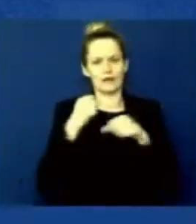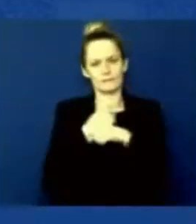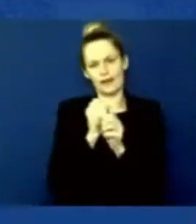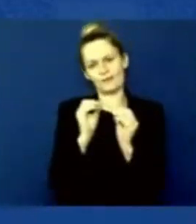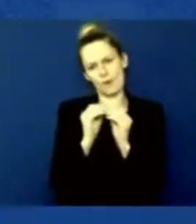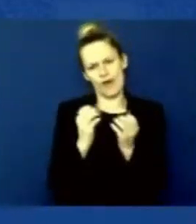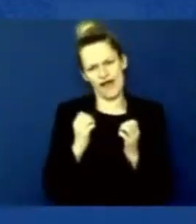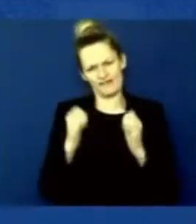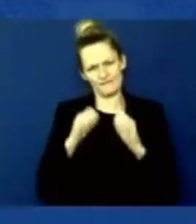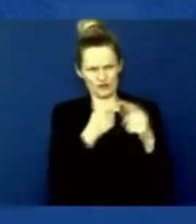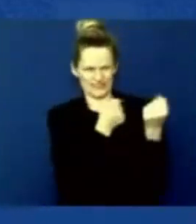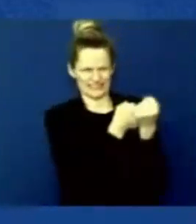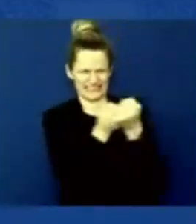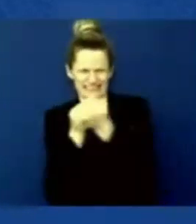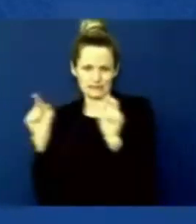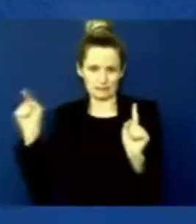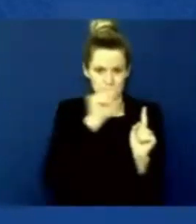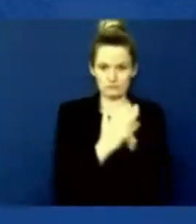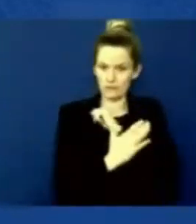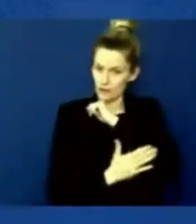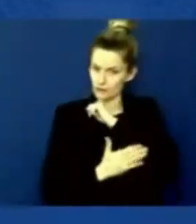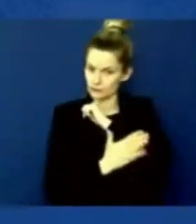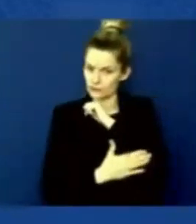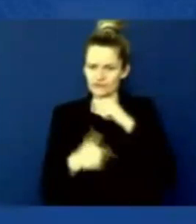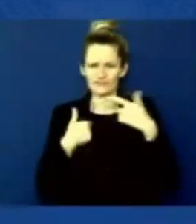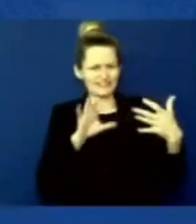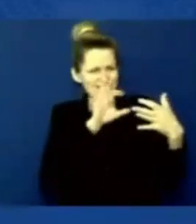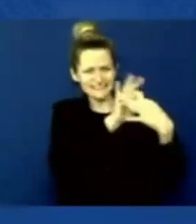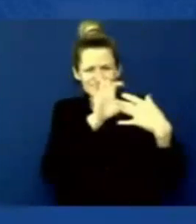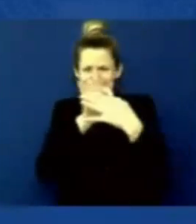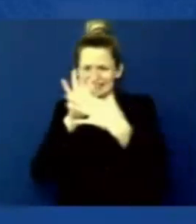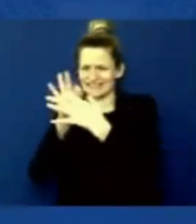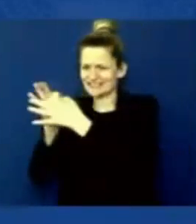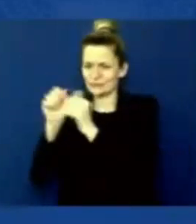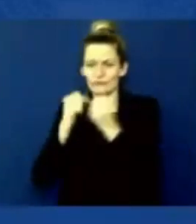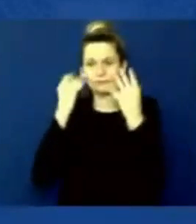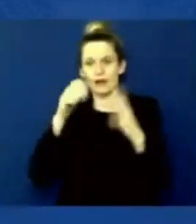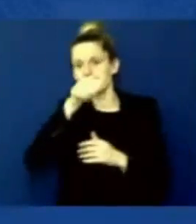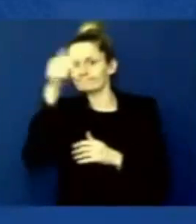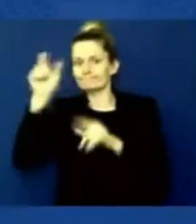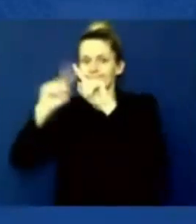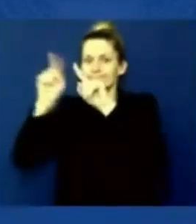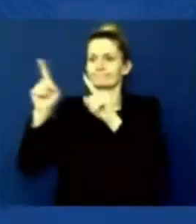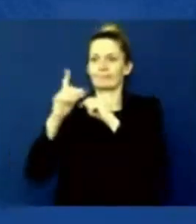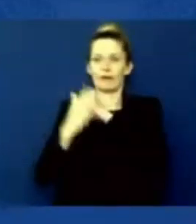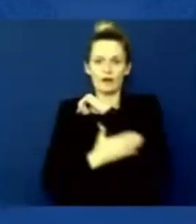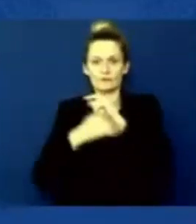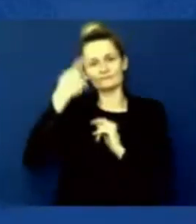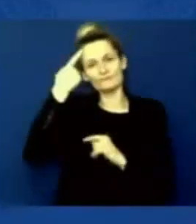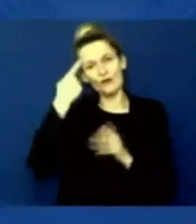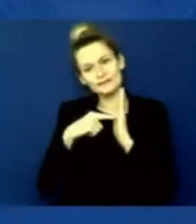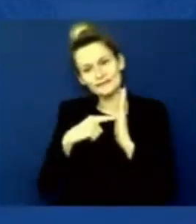many countries, including Qatar, Germany, Spain, Italy, the UAE, and others. They're making vital contributions